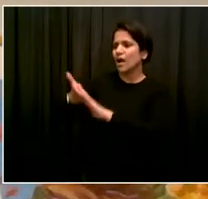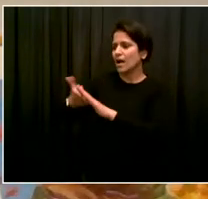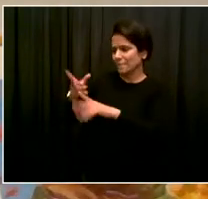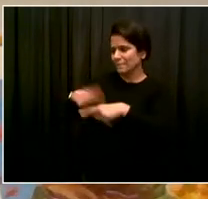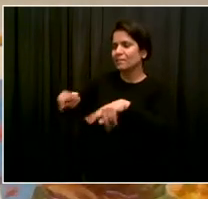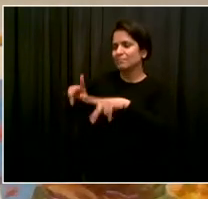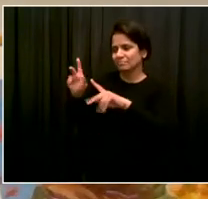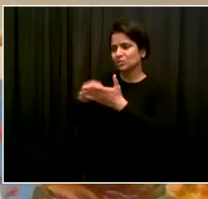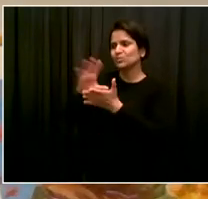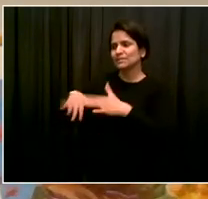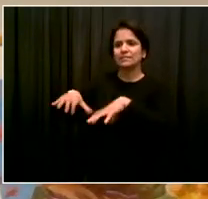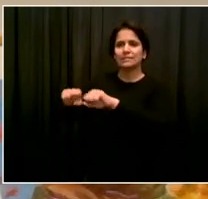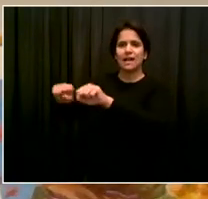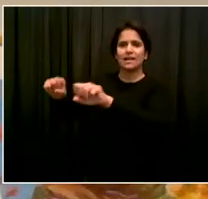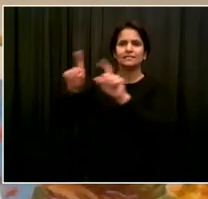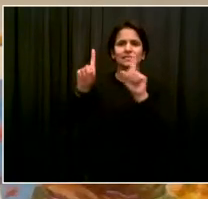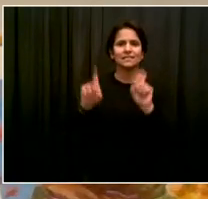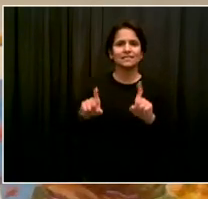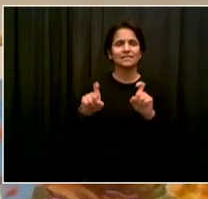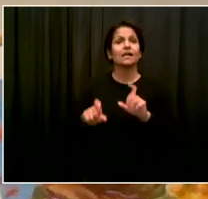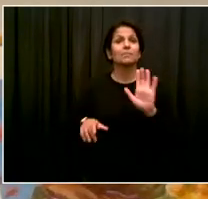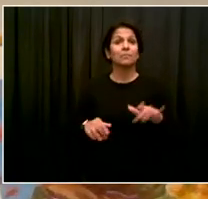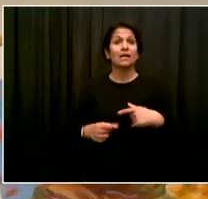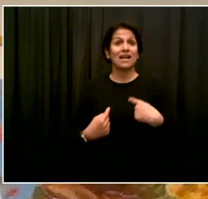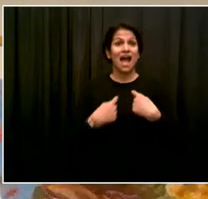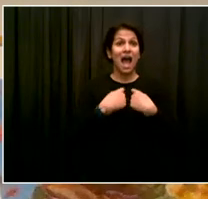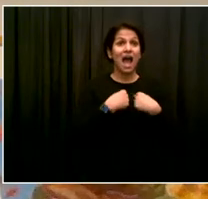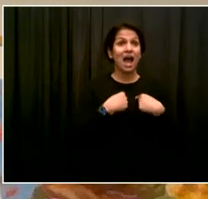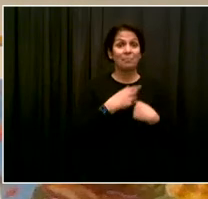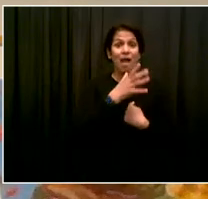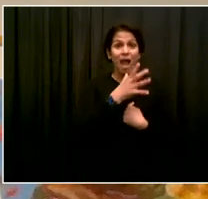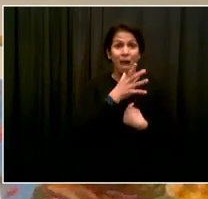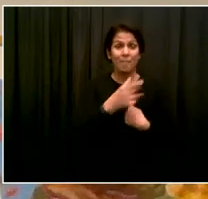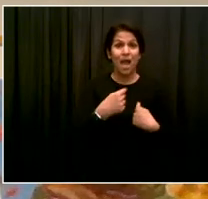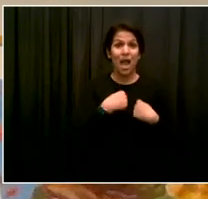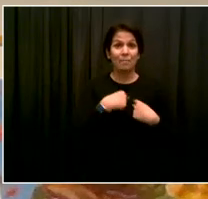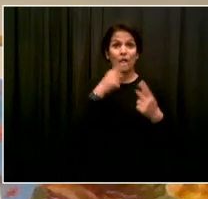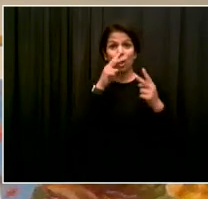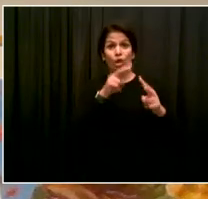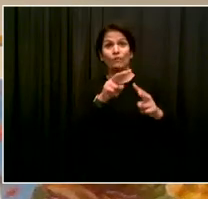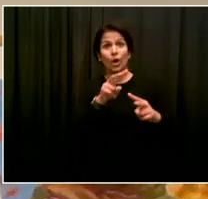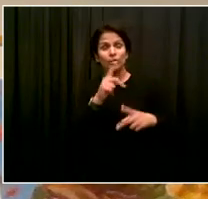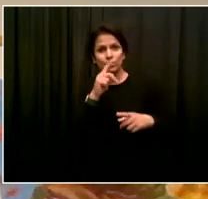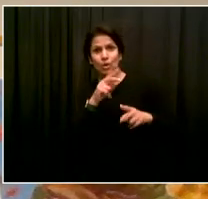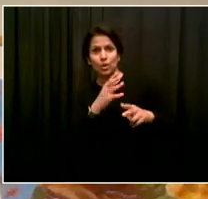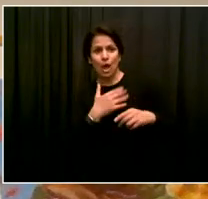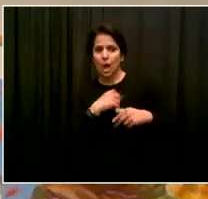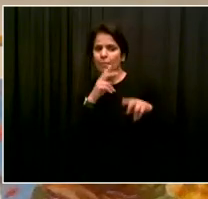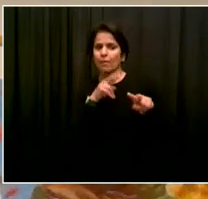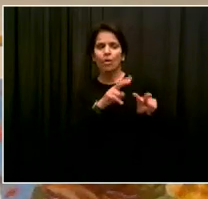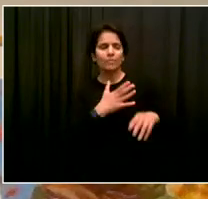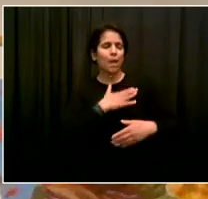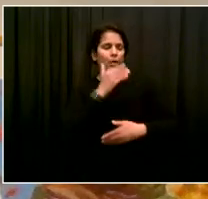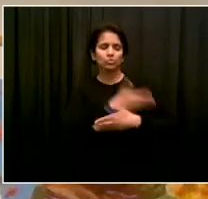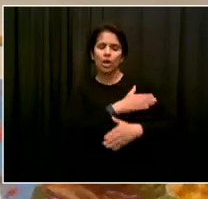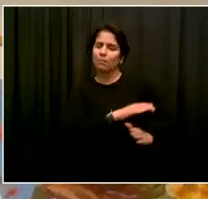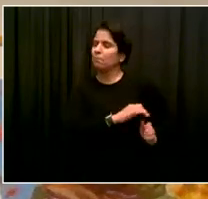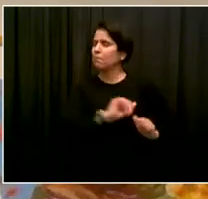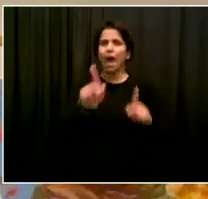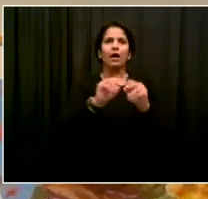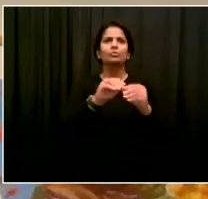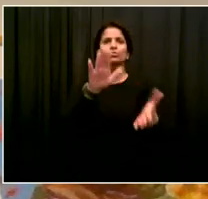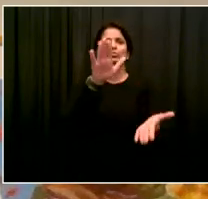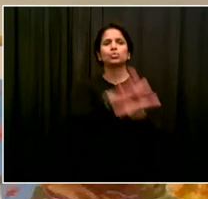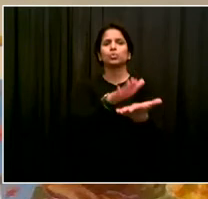And I am really looking forward to having my daughter be back in school full time. That's what I hope for our system. That's what we're working towards.